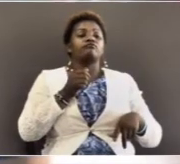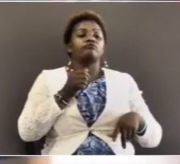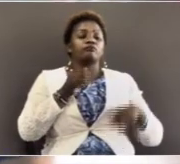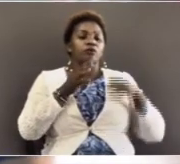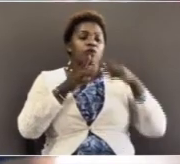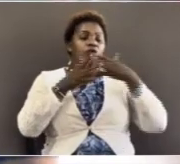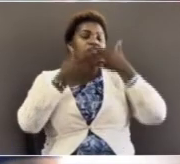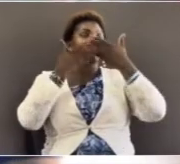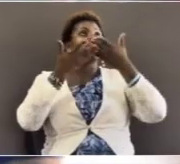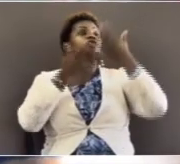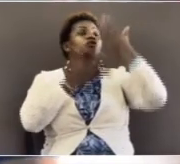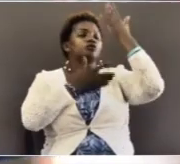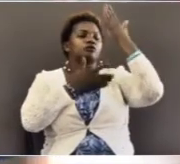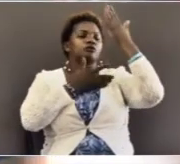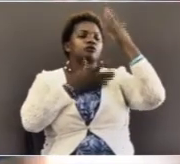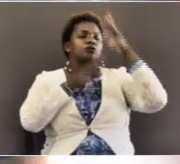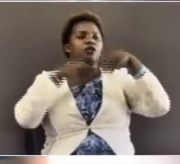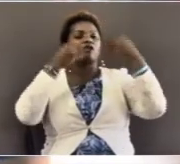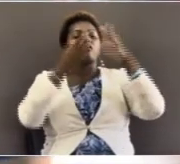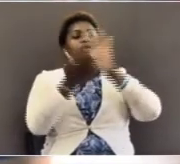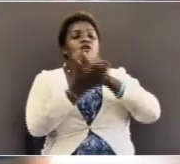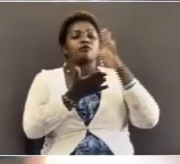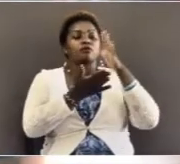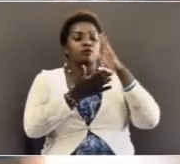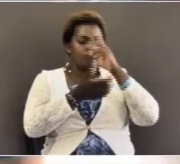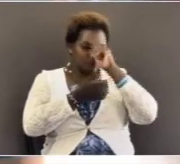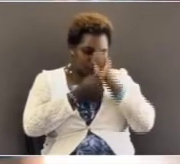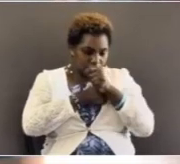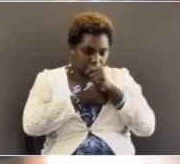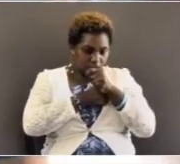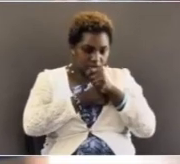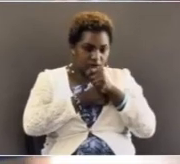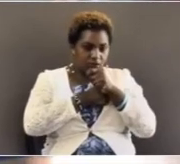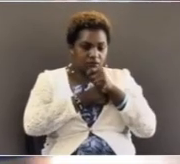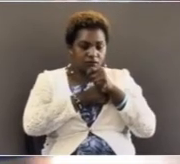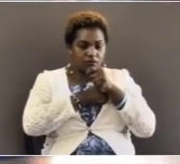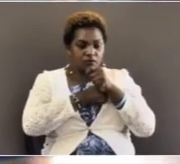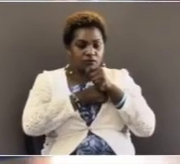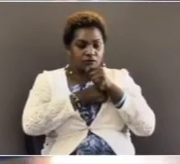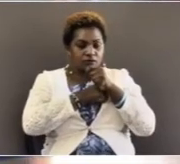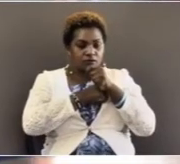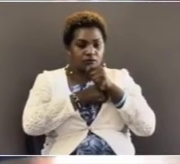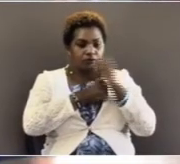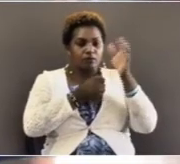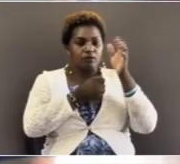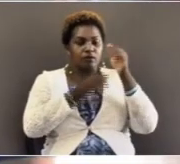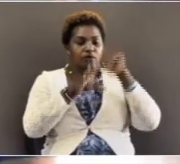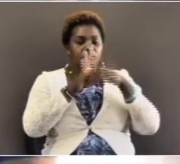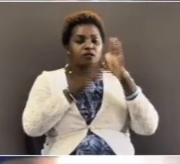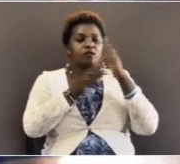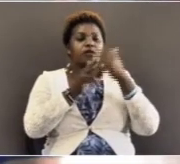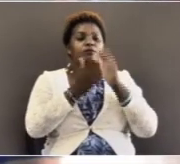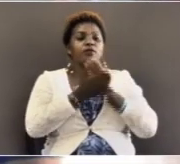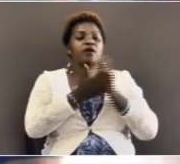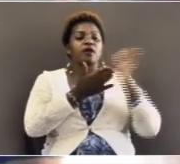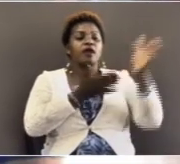we respond to you in giving you all the glory or honor and praise in Jesus